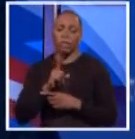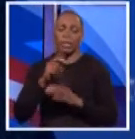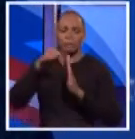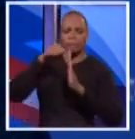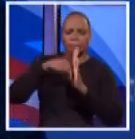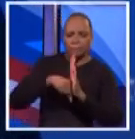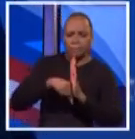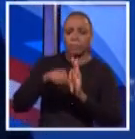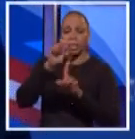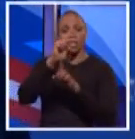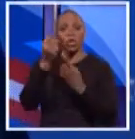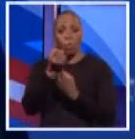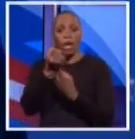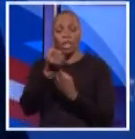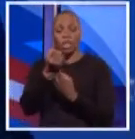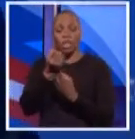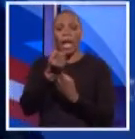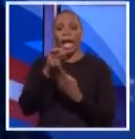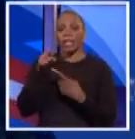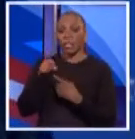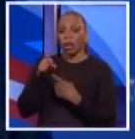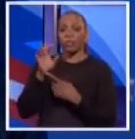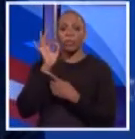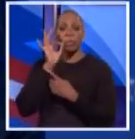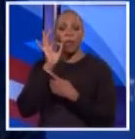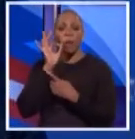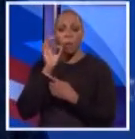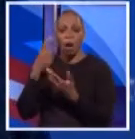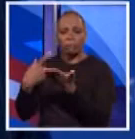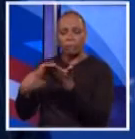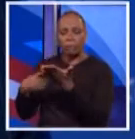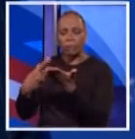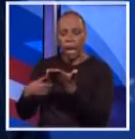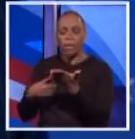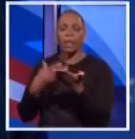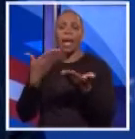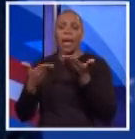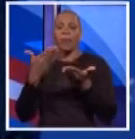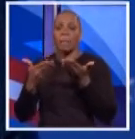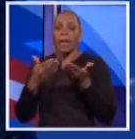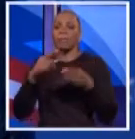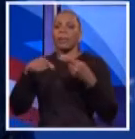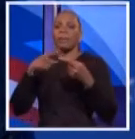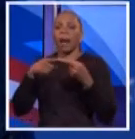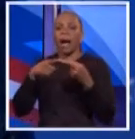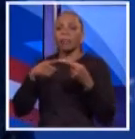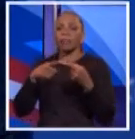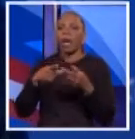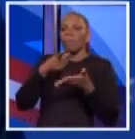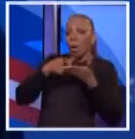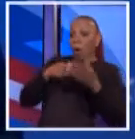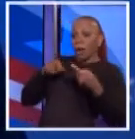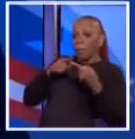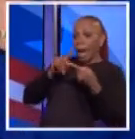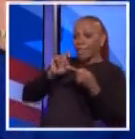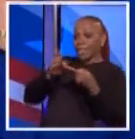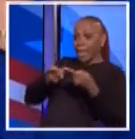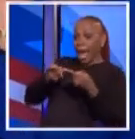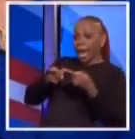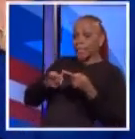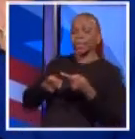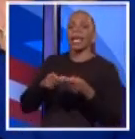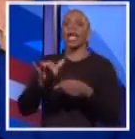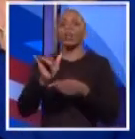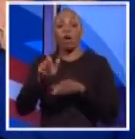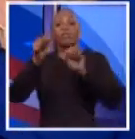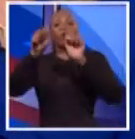we have moved towards decriminalization of marijuana, and I think eventually we will go towards full legalization, not only in the medical context. it? And then once it's legal, of course,